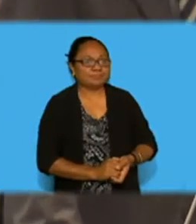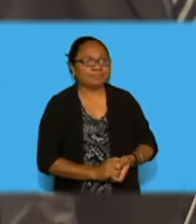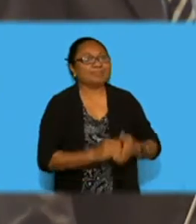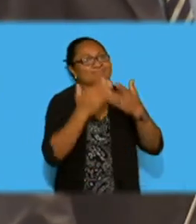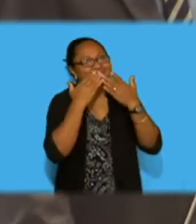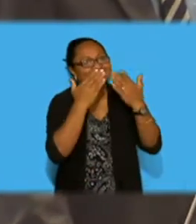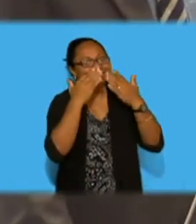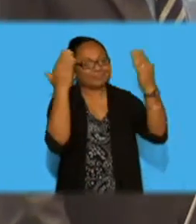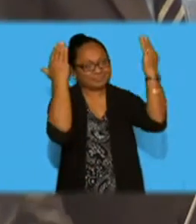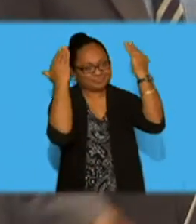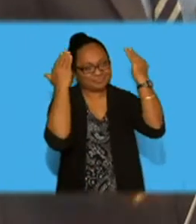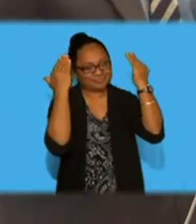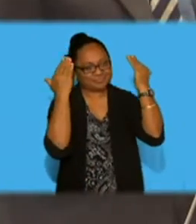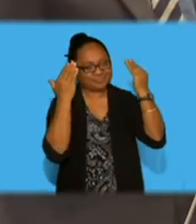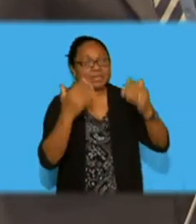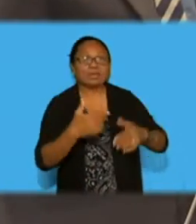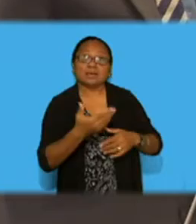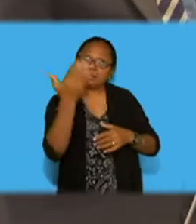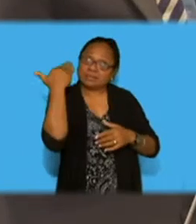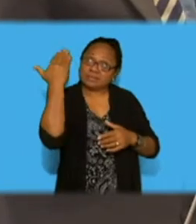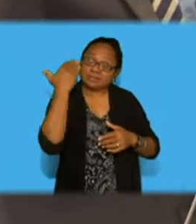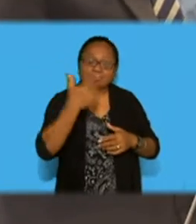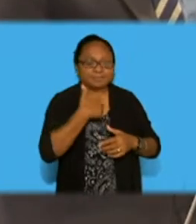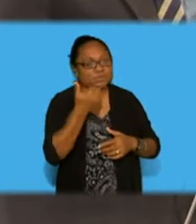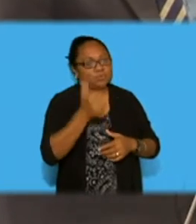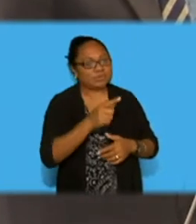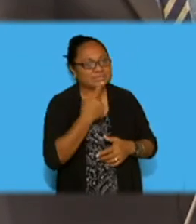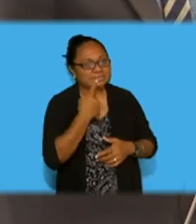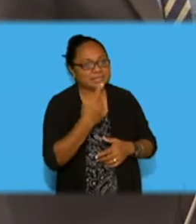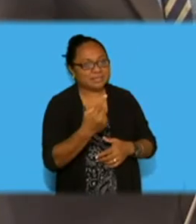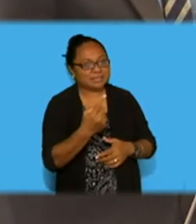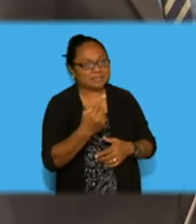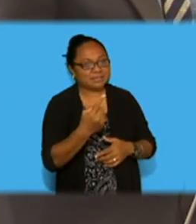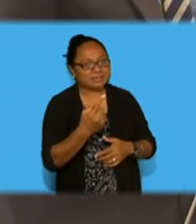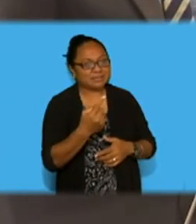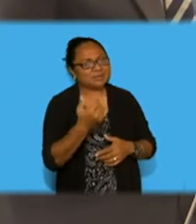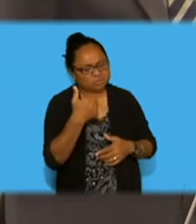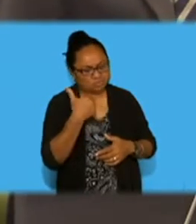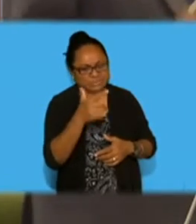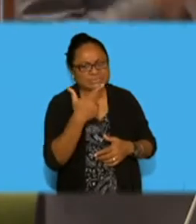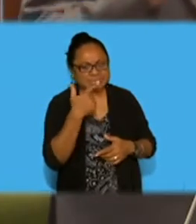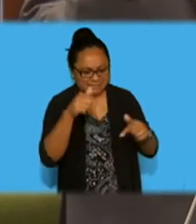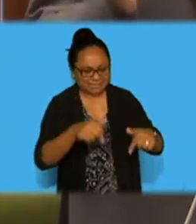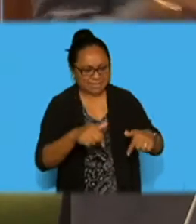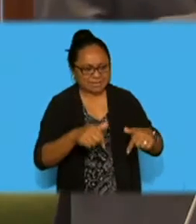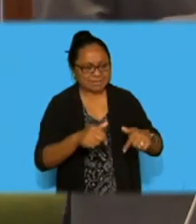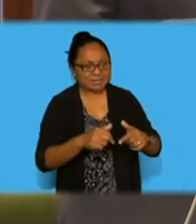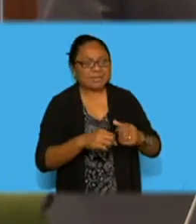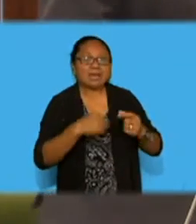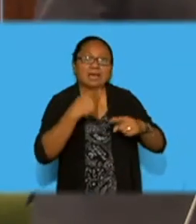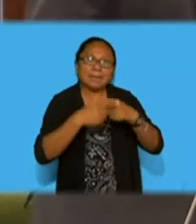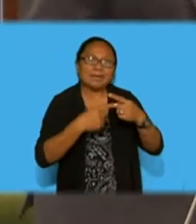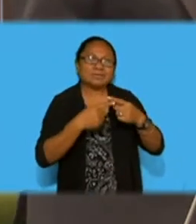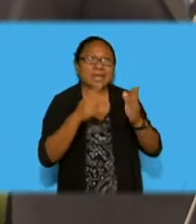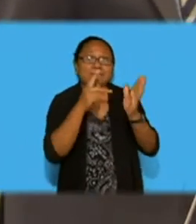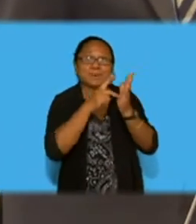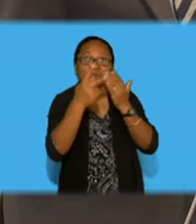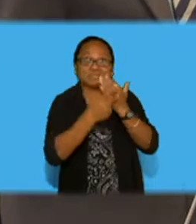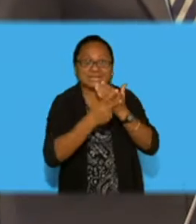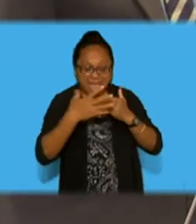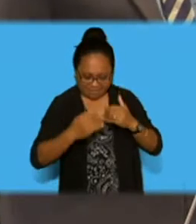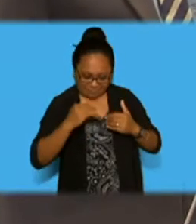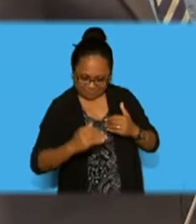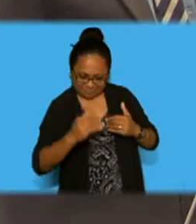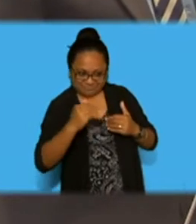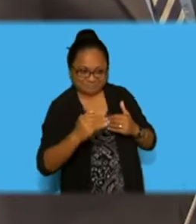Some time ago, I have mentioned in the Honorable House on the stages of the project. Stage